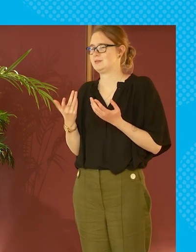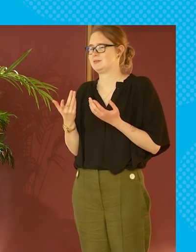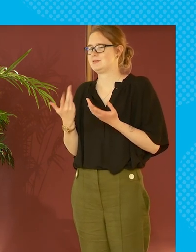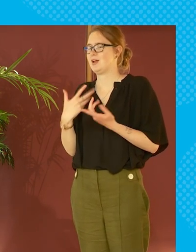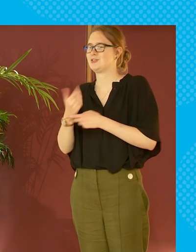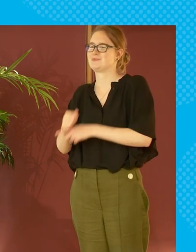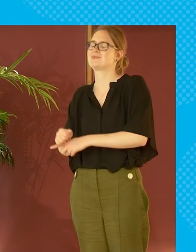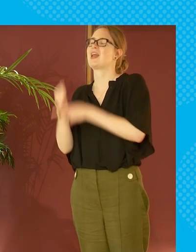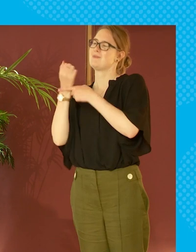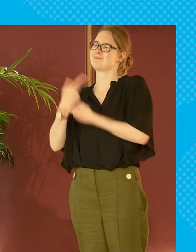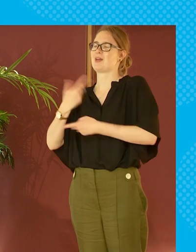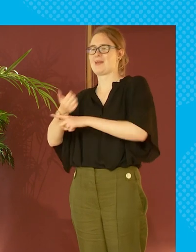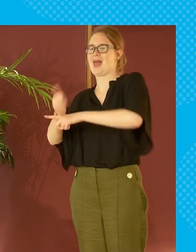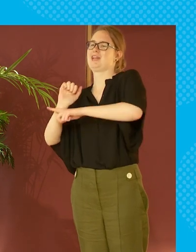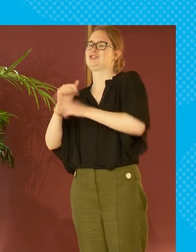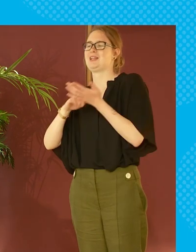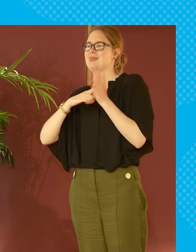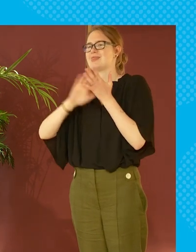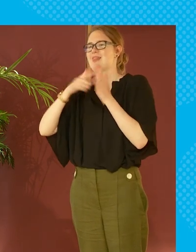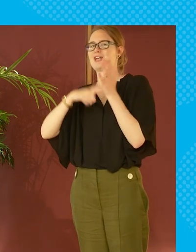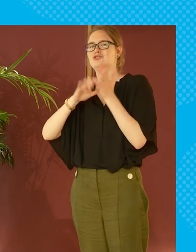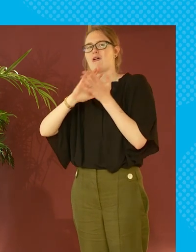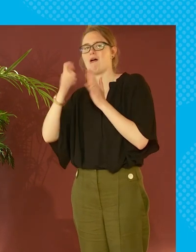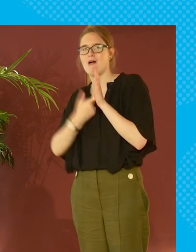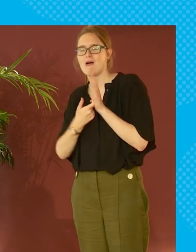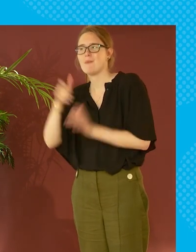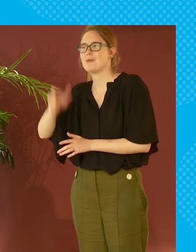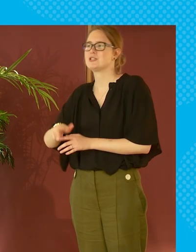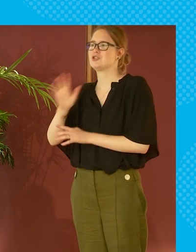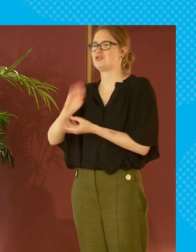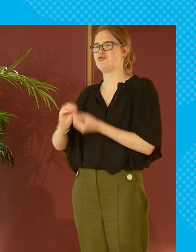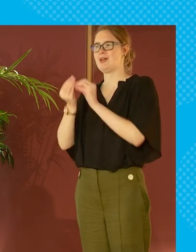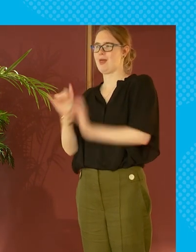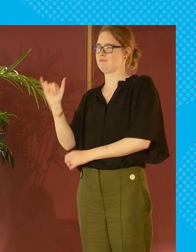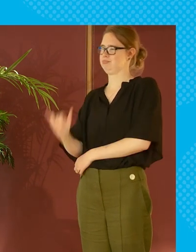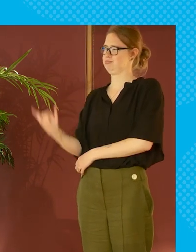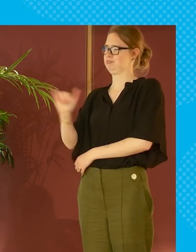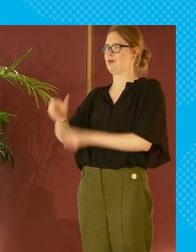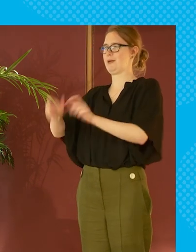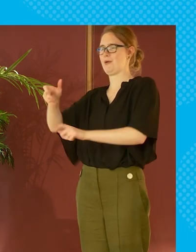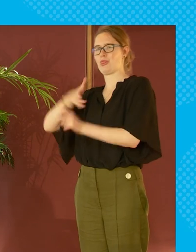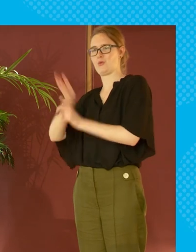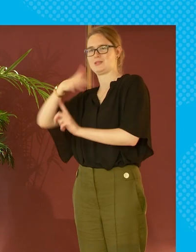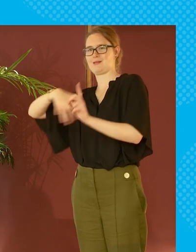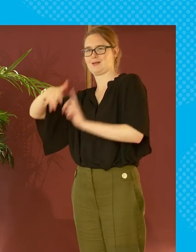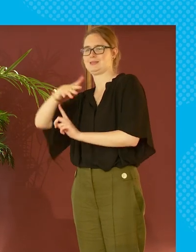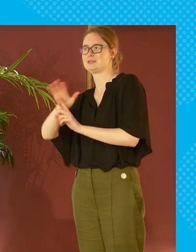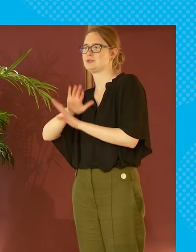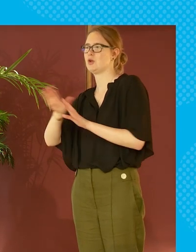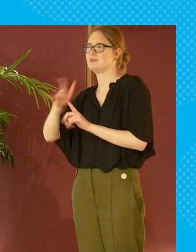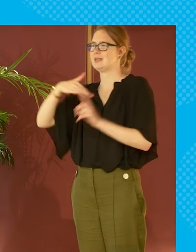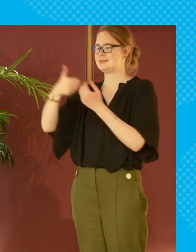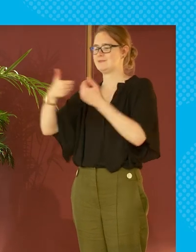you know that was a genius of thatcherism that because it created a schism in society where not only have